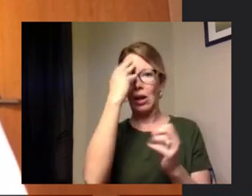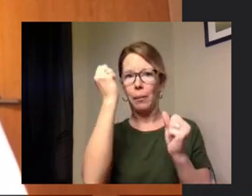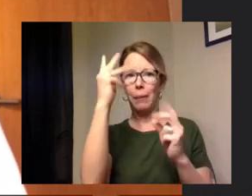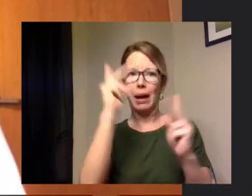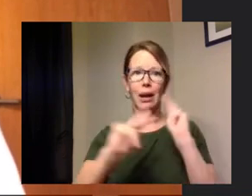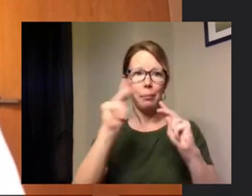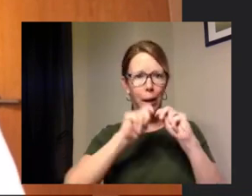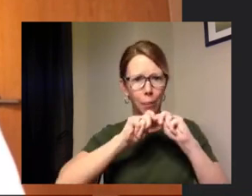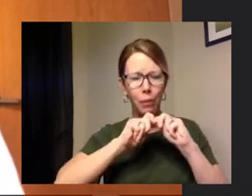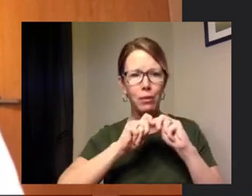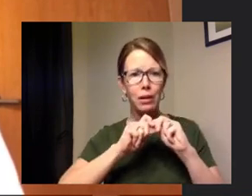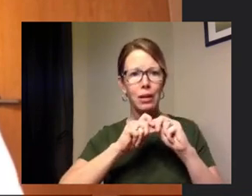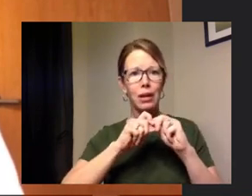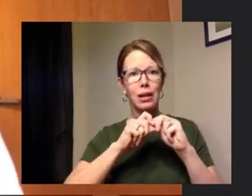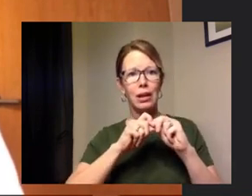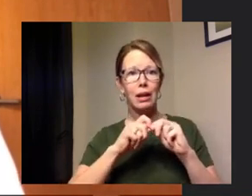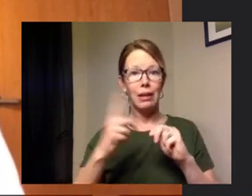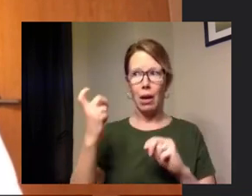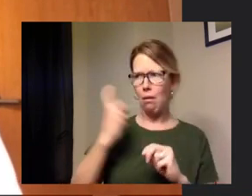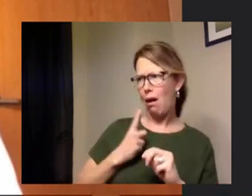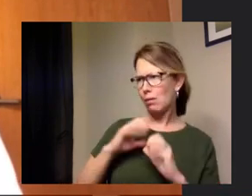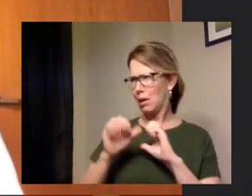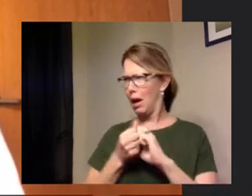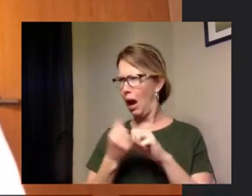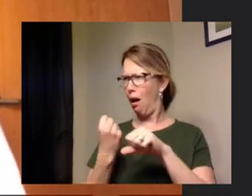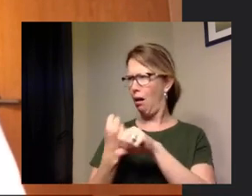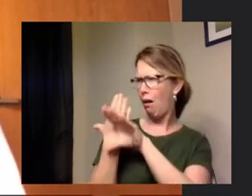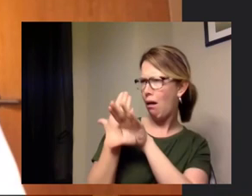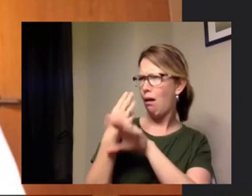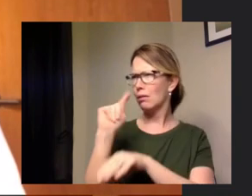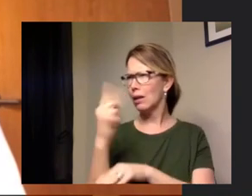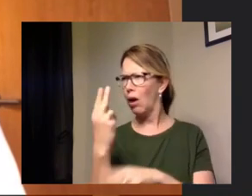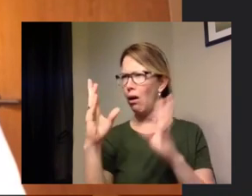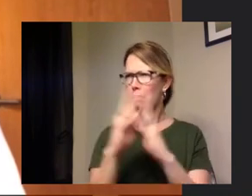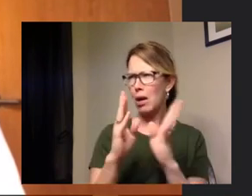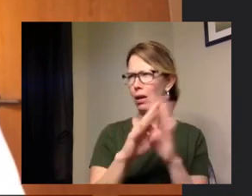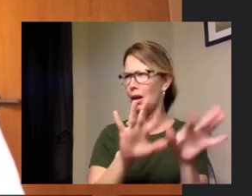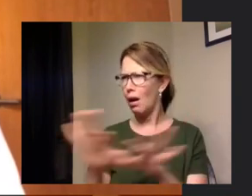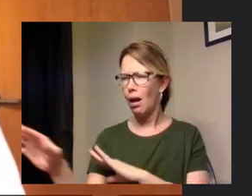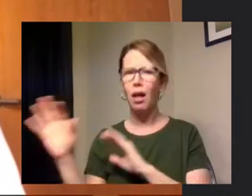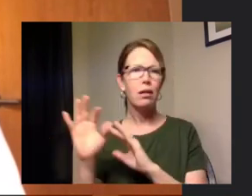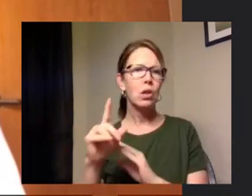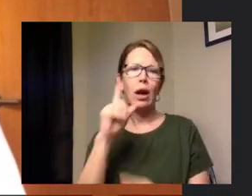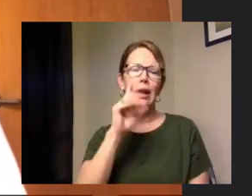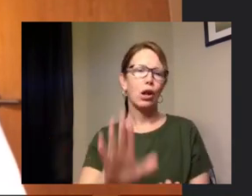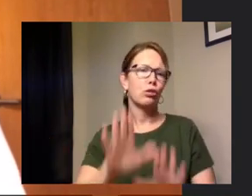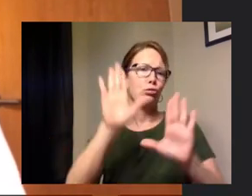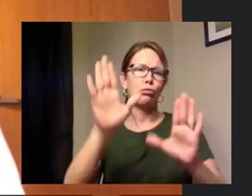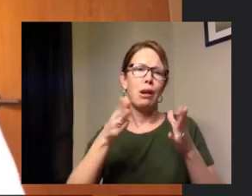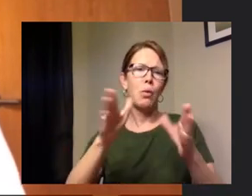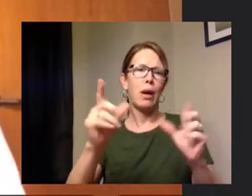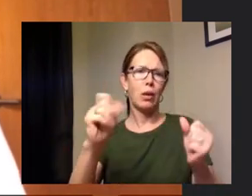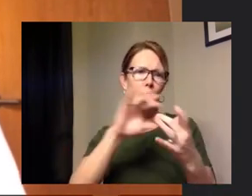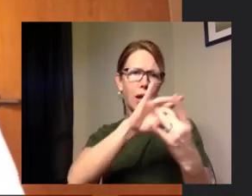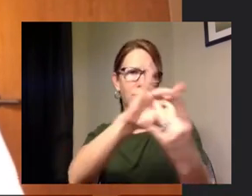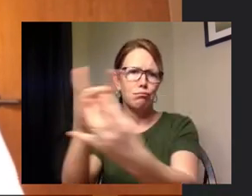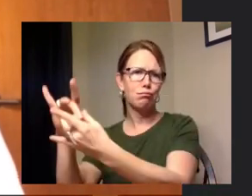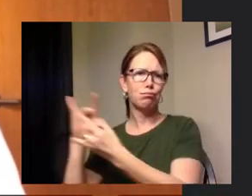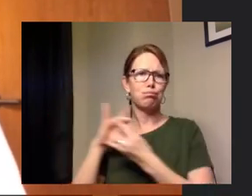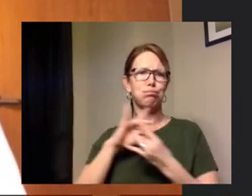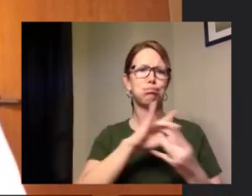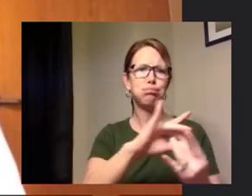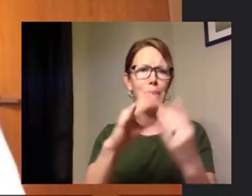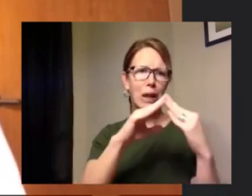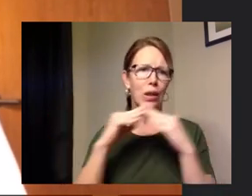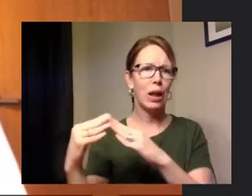jurisdictions they were asking me about them yesterday and i think it's a great way for us to connect and get closer as a community